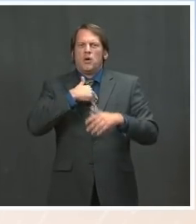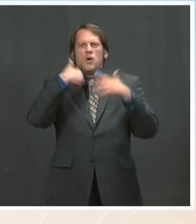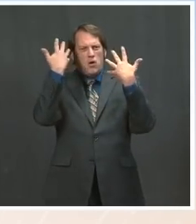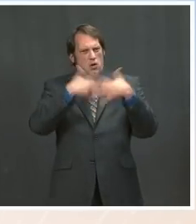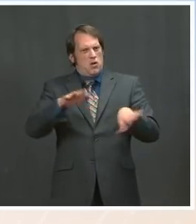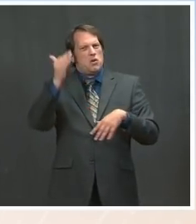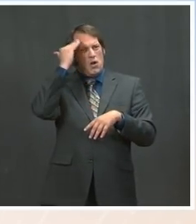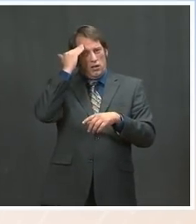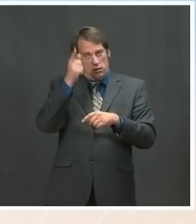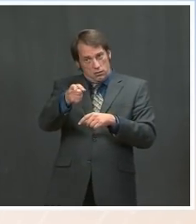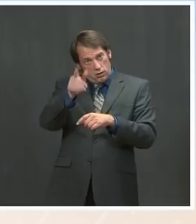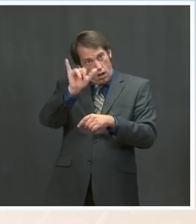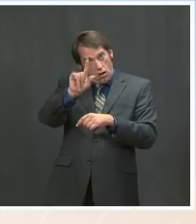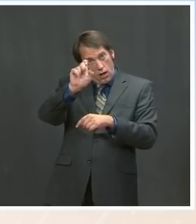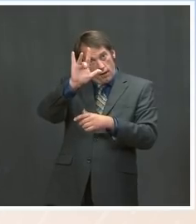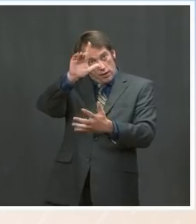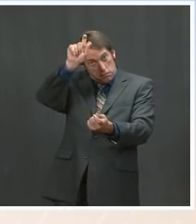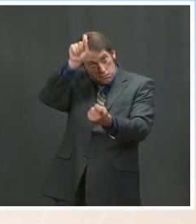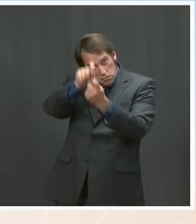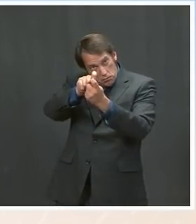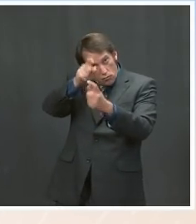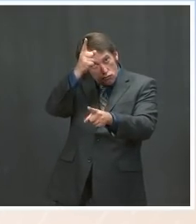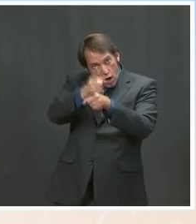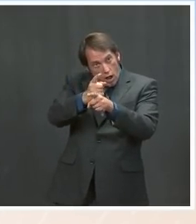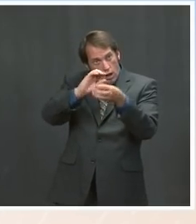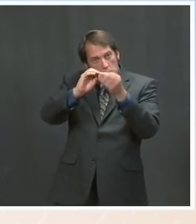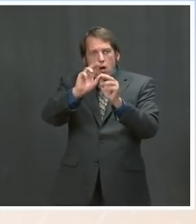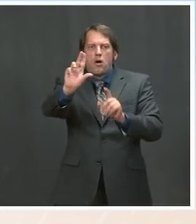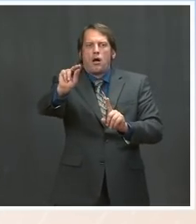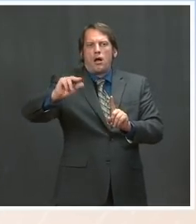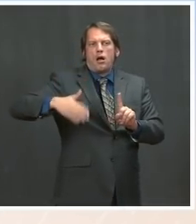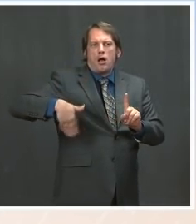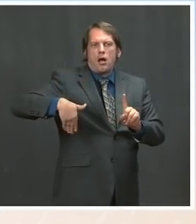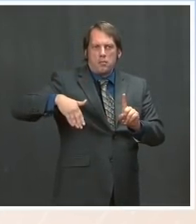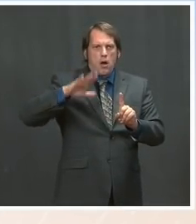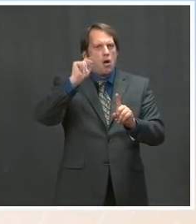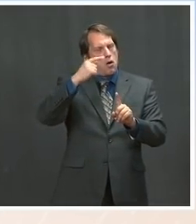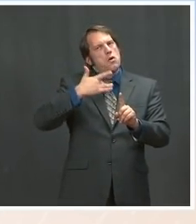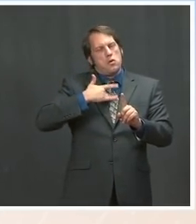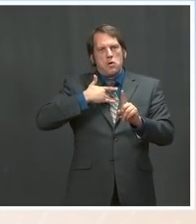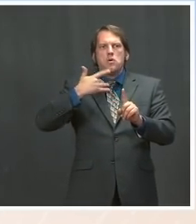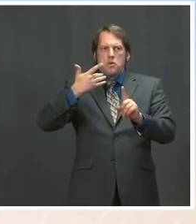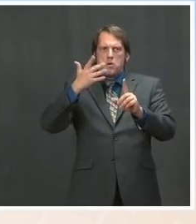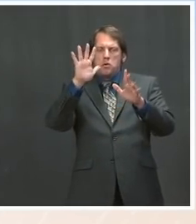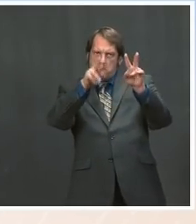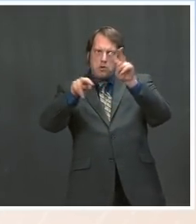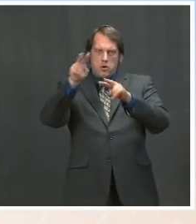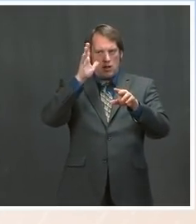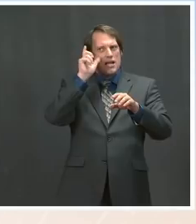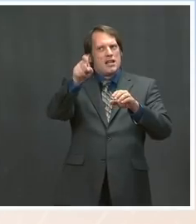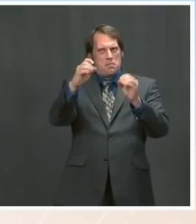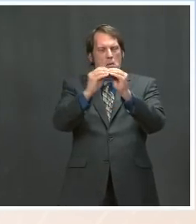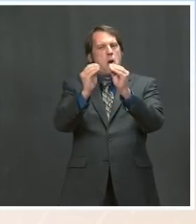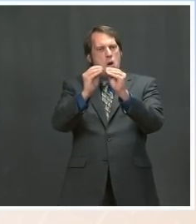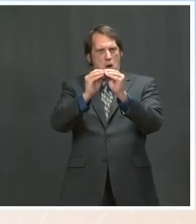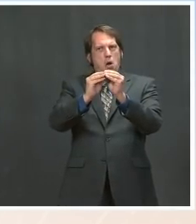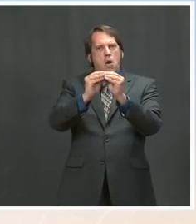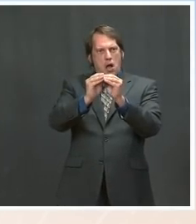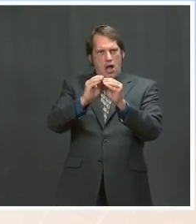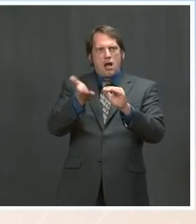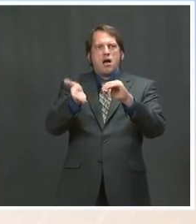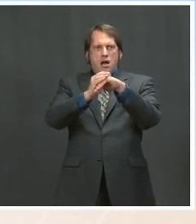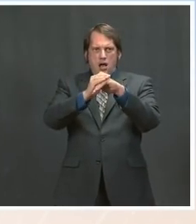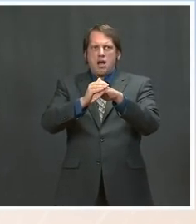what the Trump administration had set as their goal. And we remain — we are looking ahead, too, and we